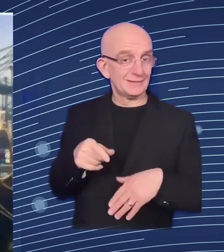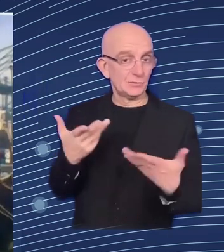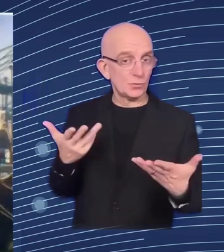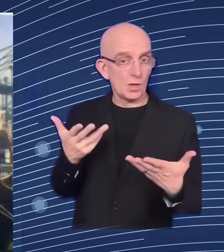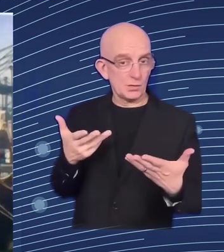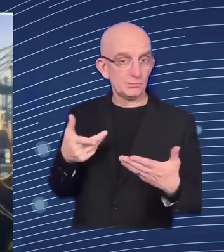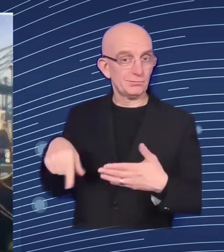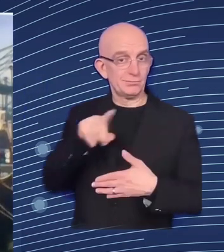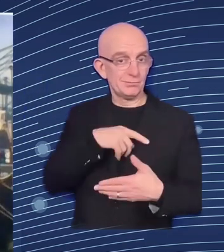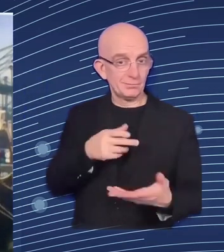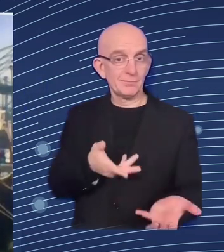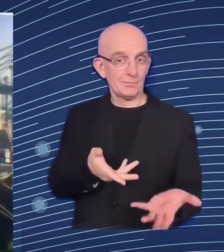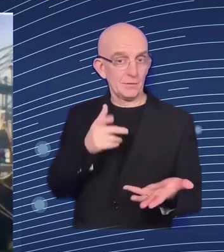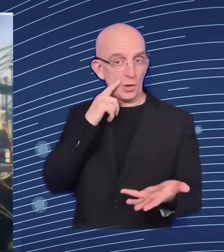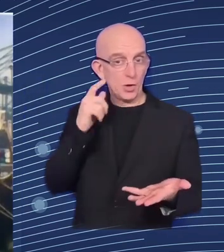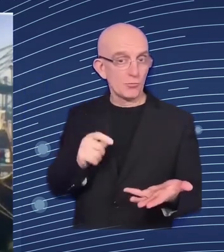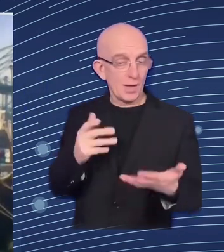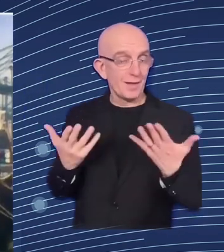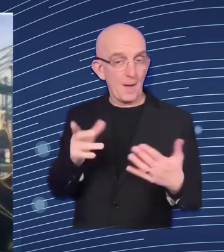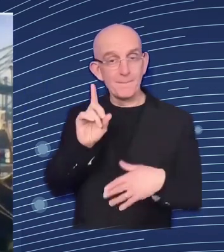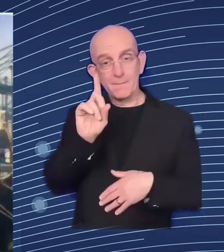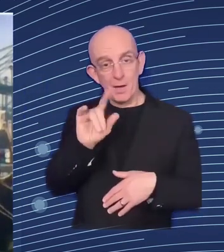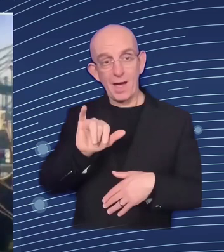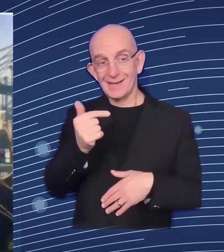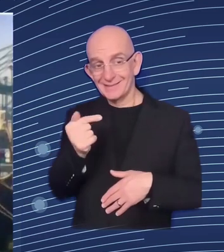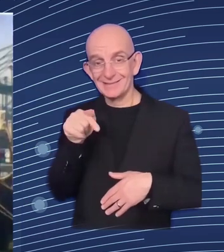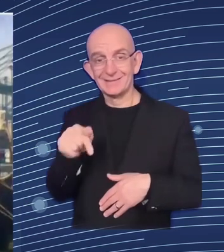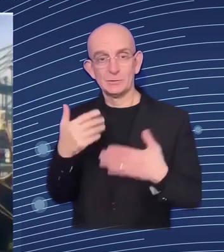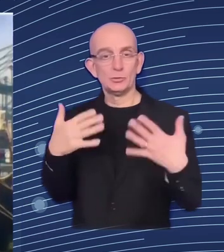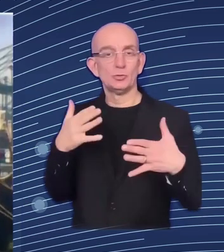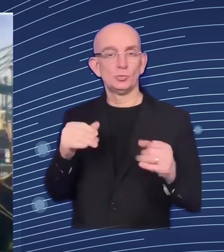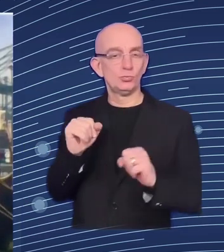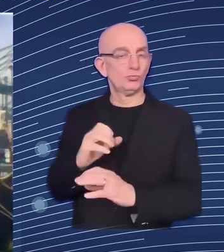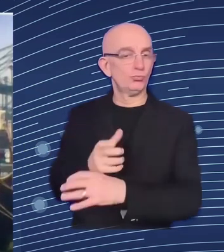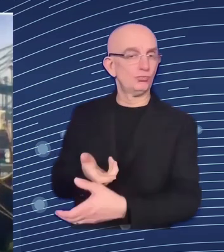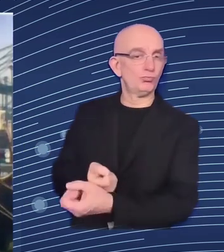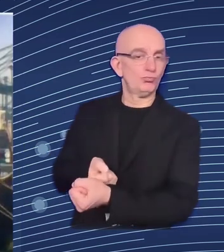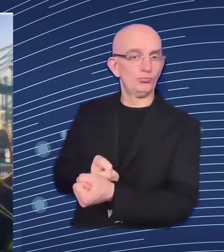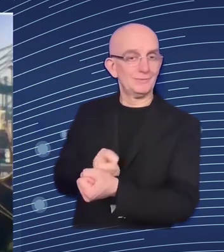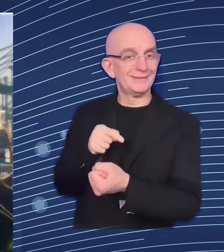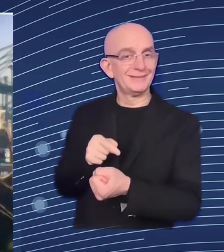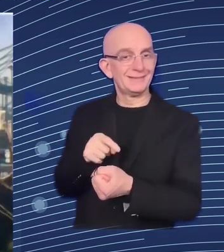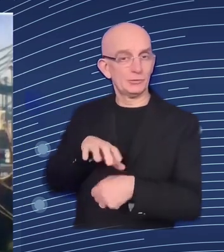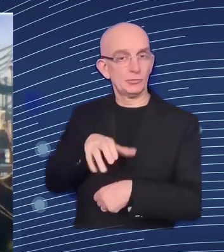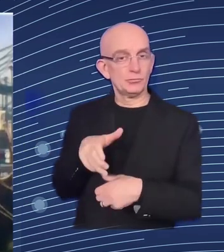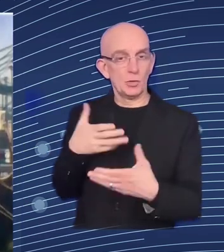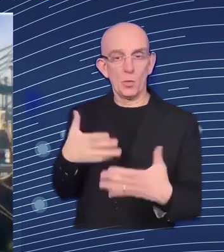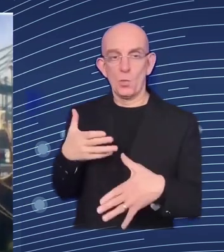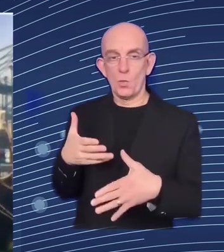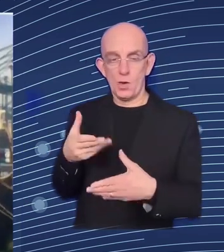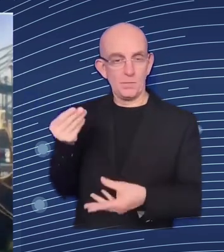one that still brings uh say euros and dollars to to the country at the time when it needs needs it most um